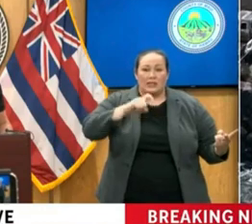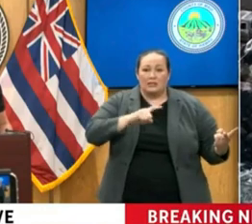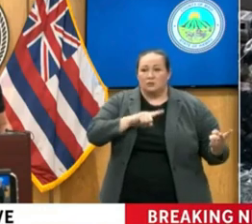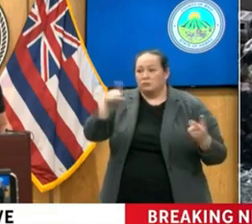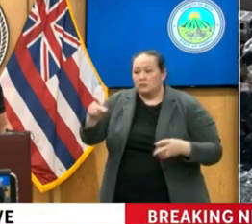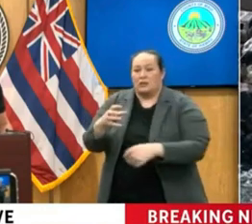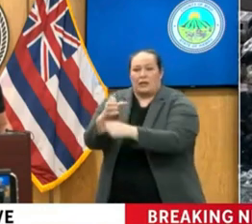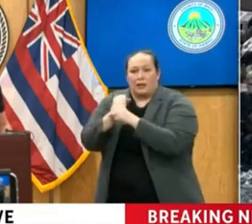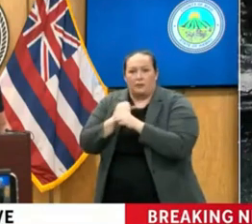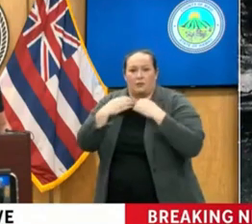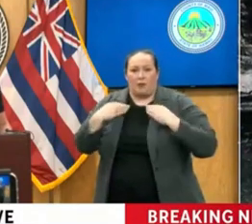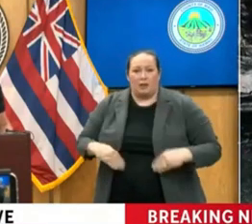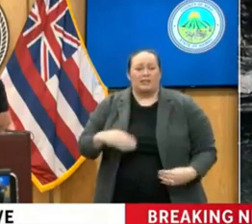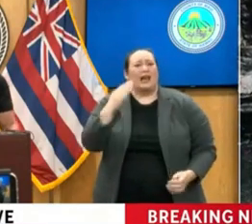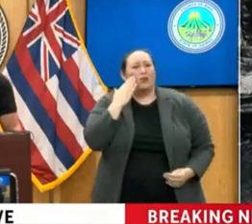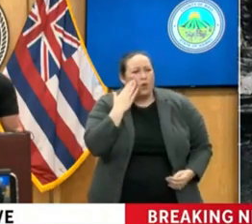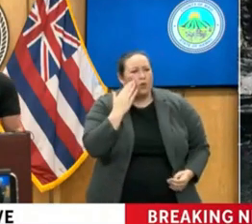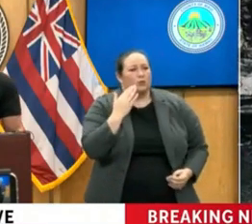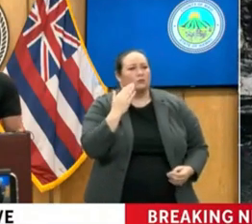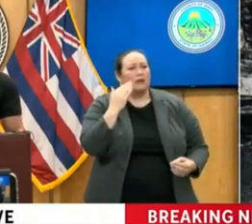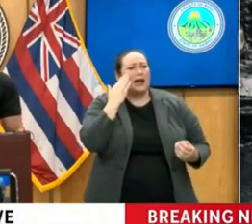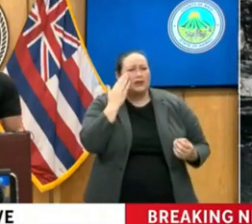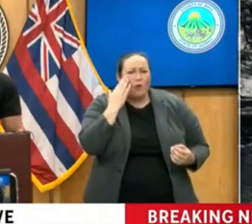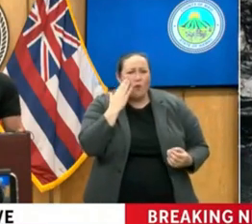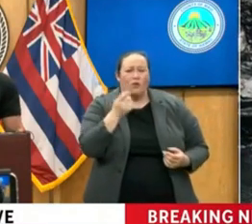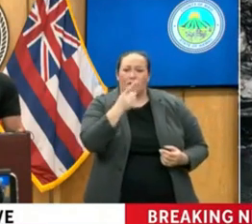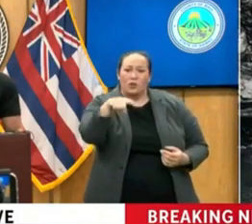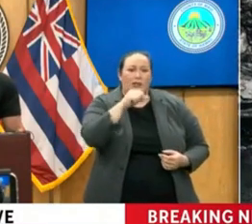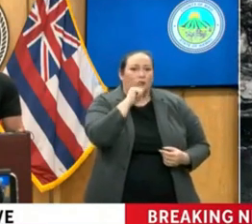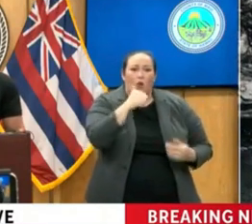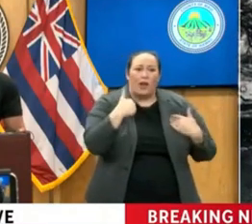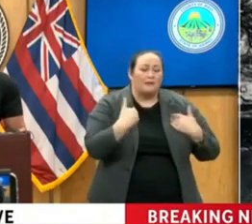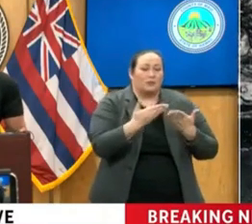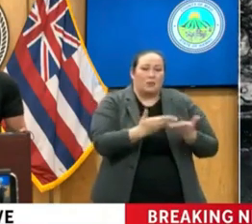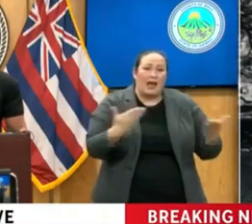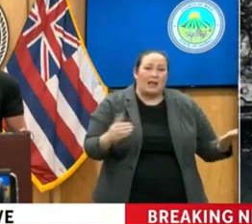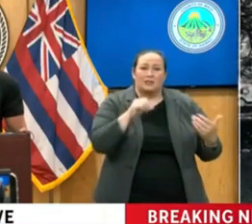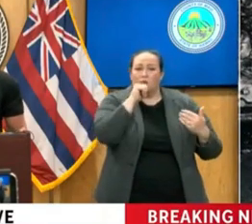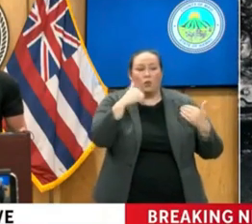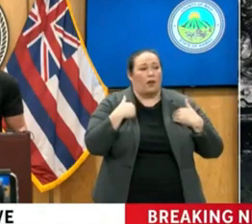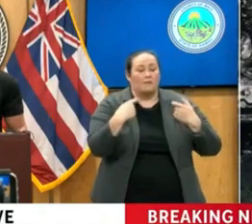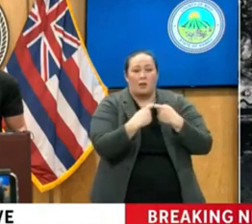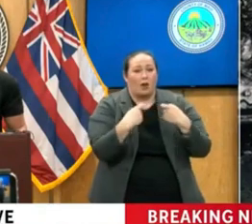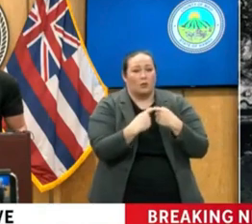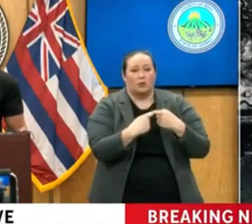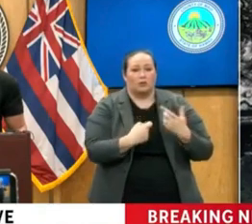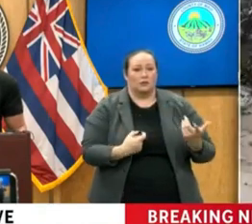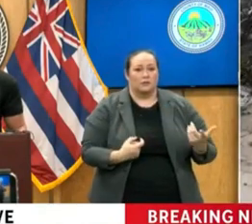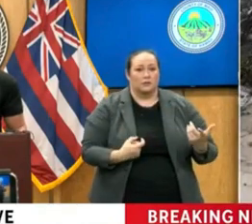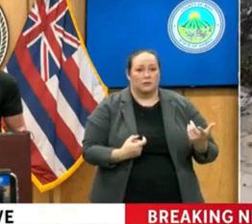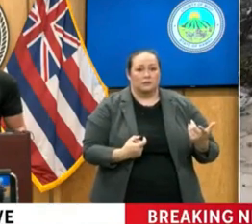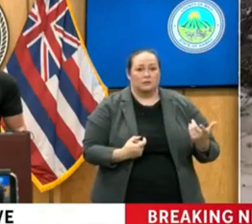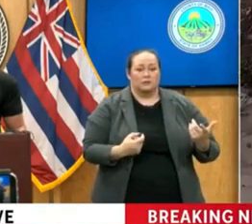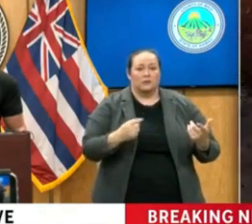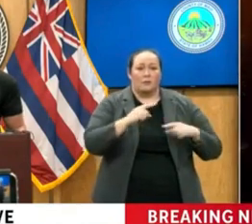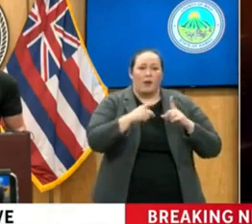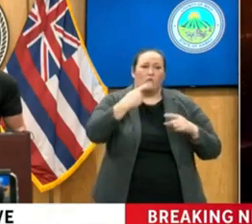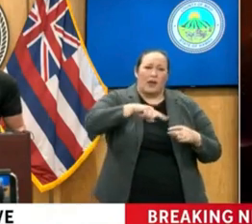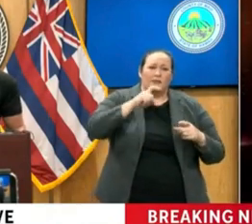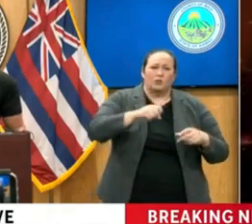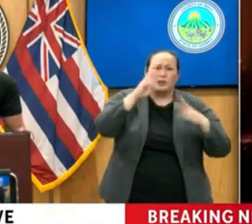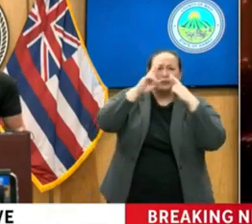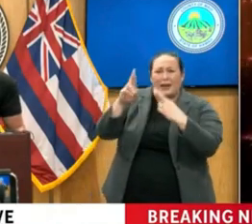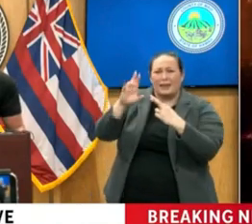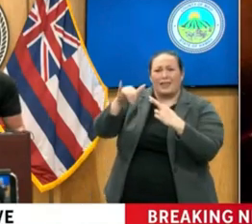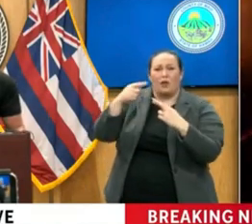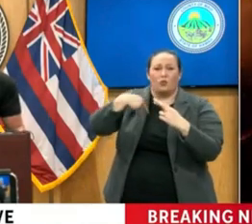I know that you guys don't have some of the supplies. You don't have power. But we have to respect the fact